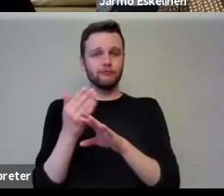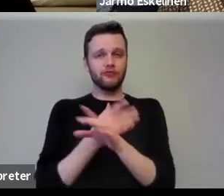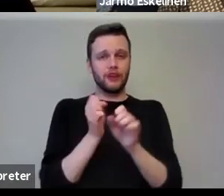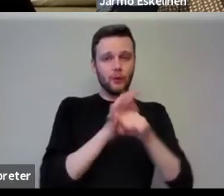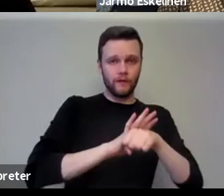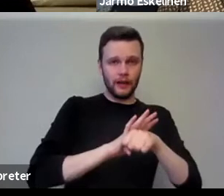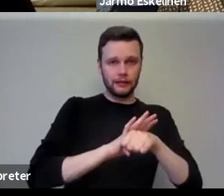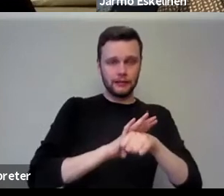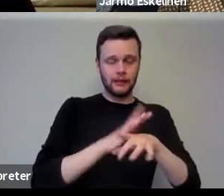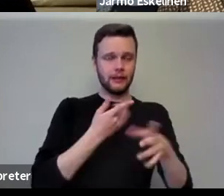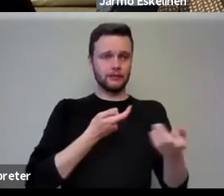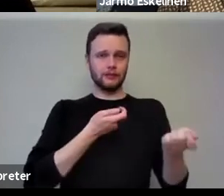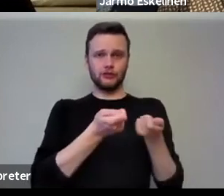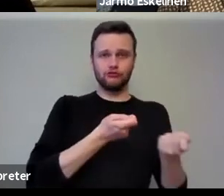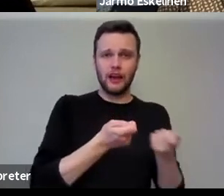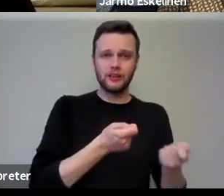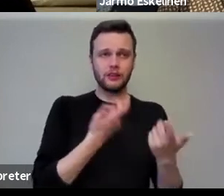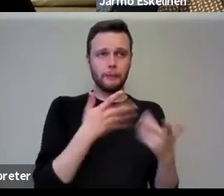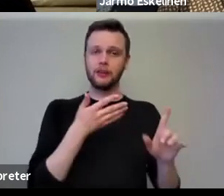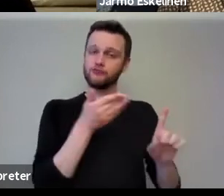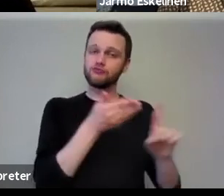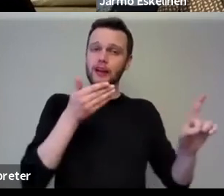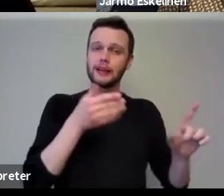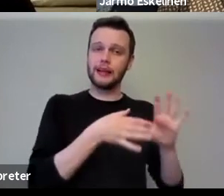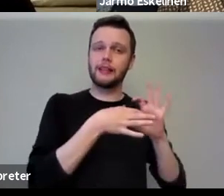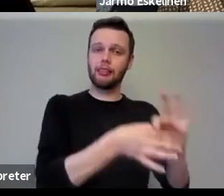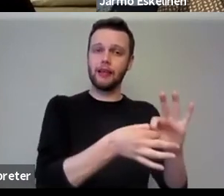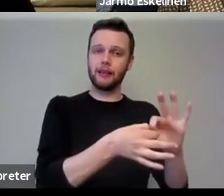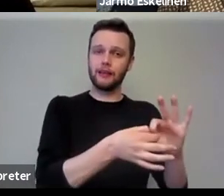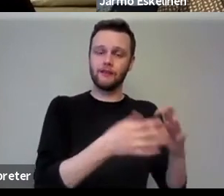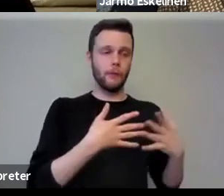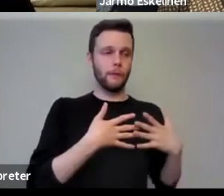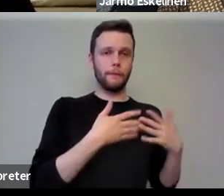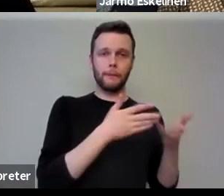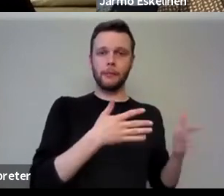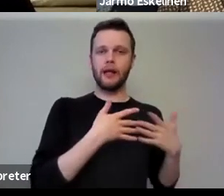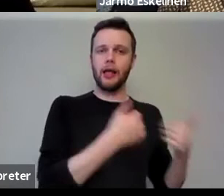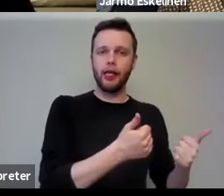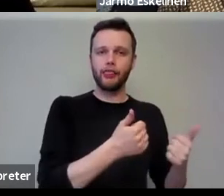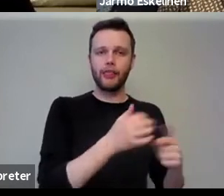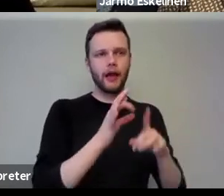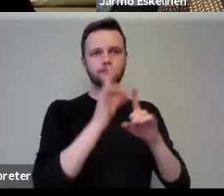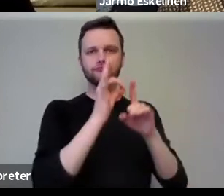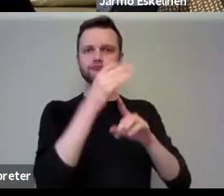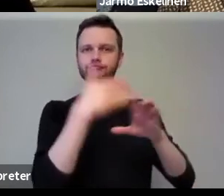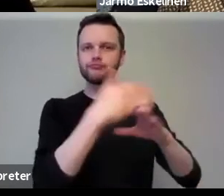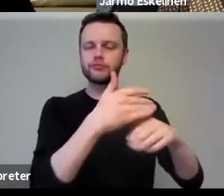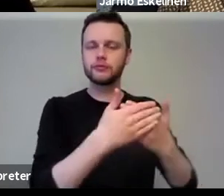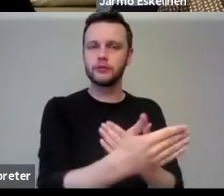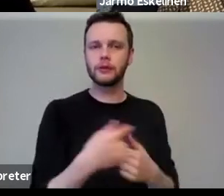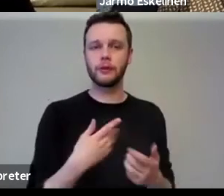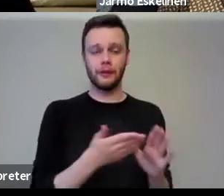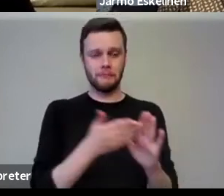industrial strategies already recognised the link with public health and increased productivity. And it's now